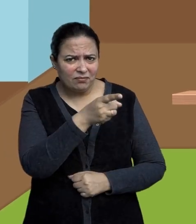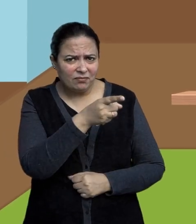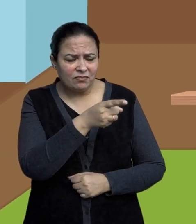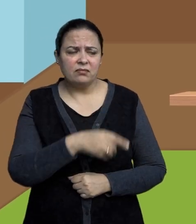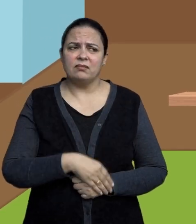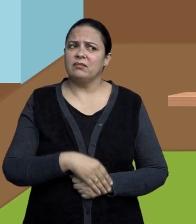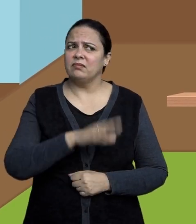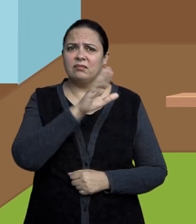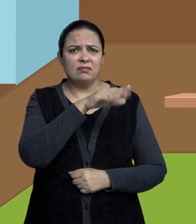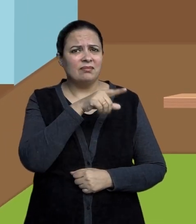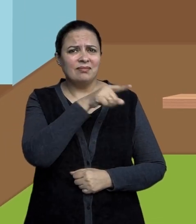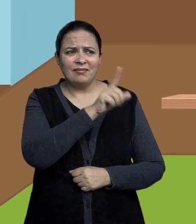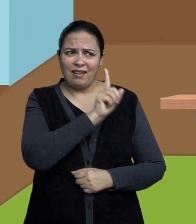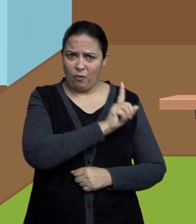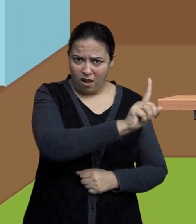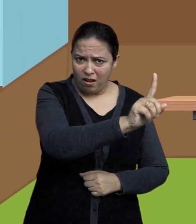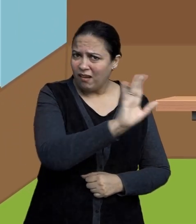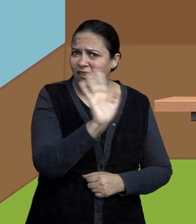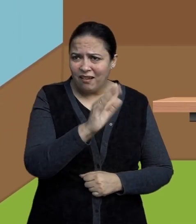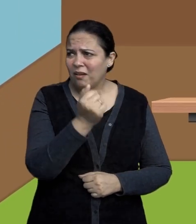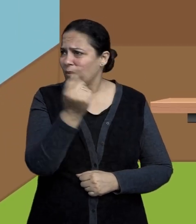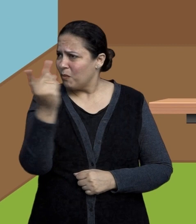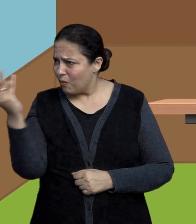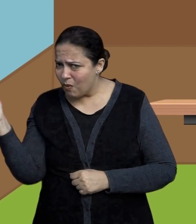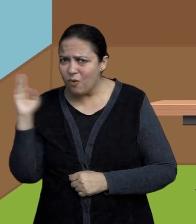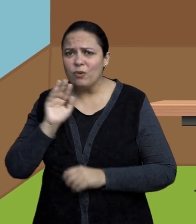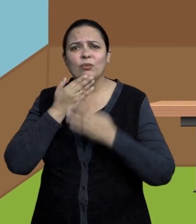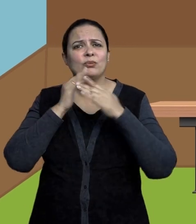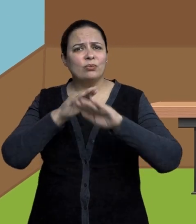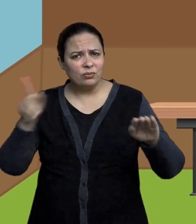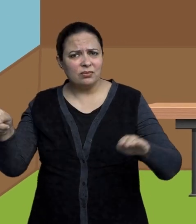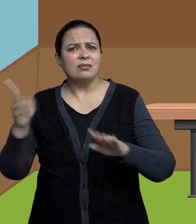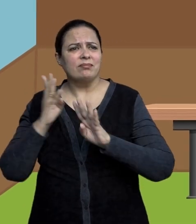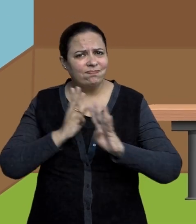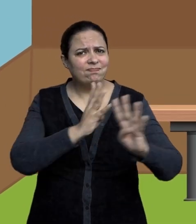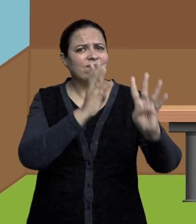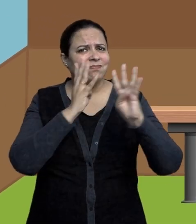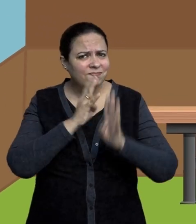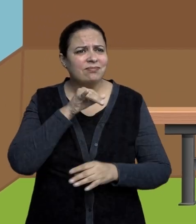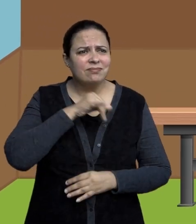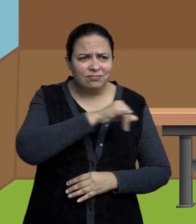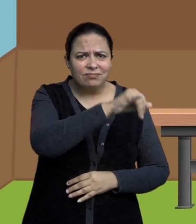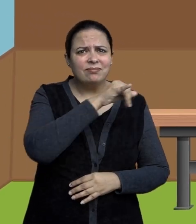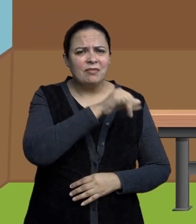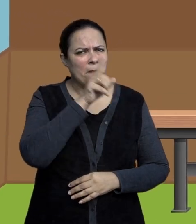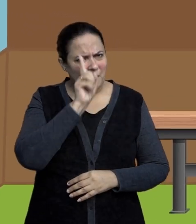There will be other children using the toilet after you. Show some good manners.